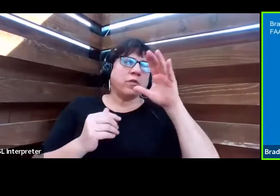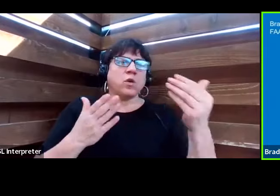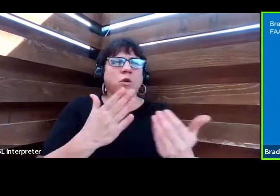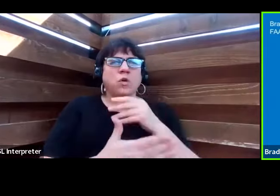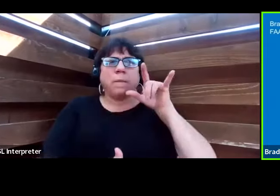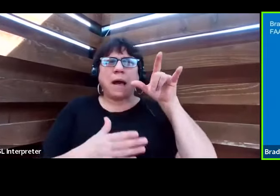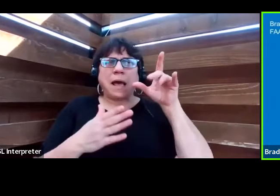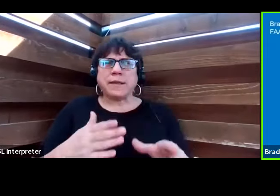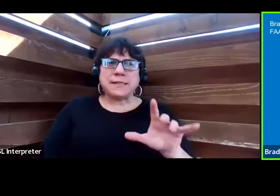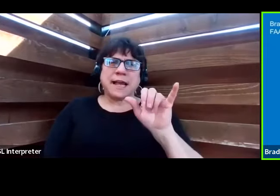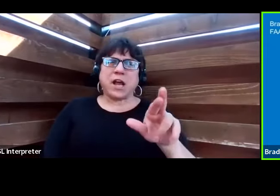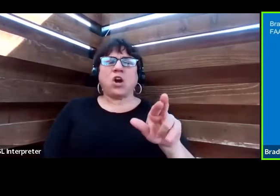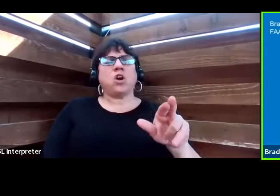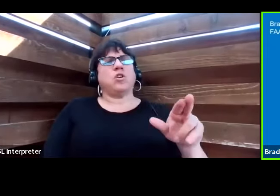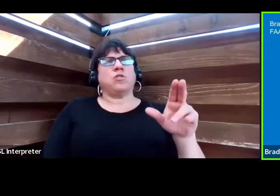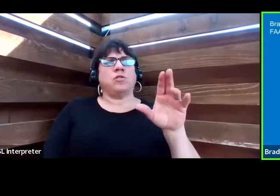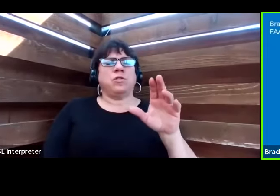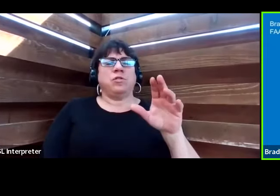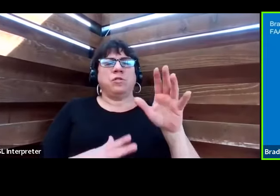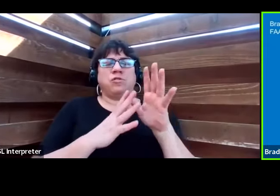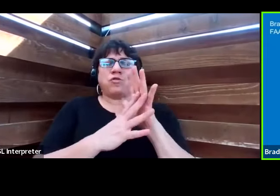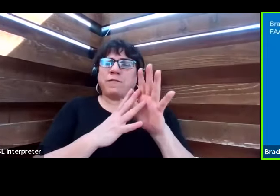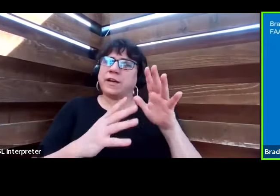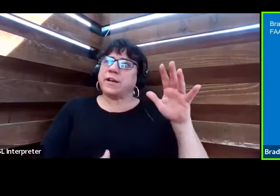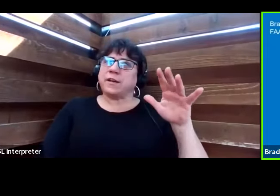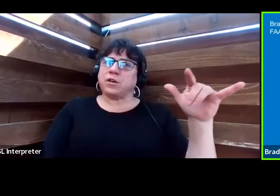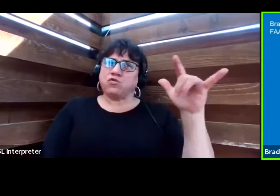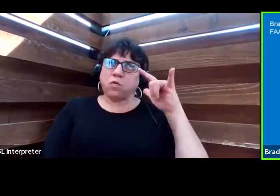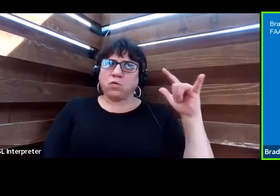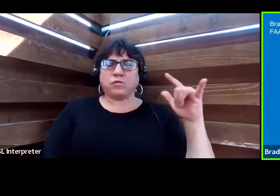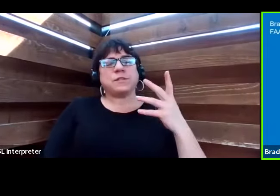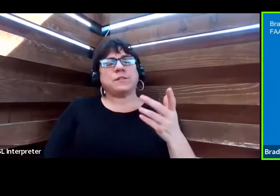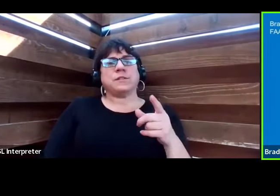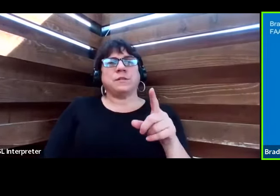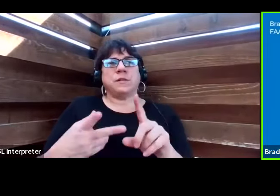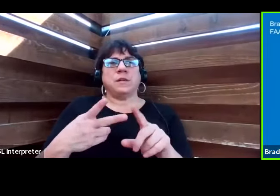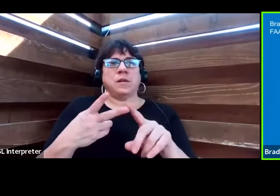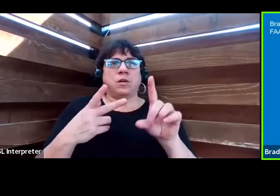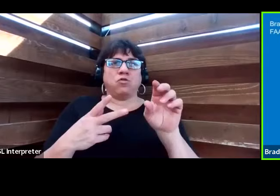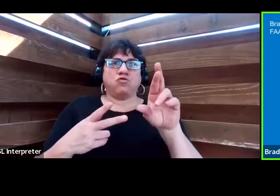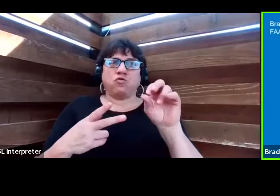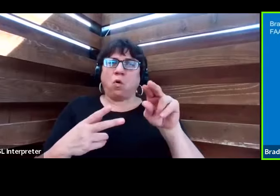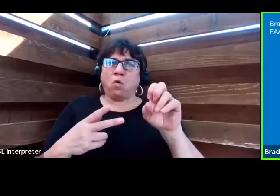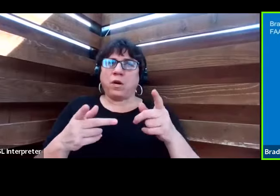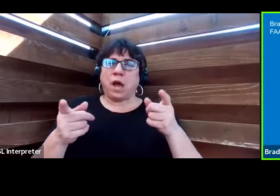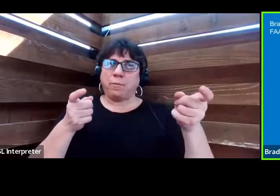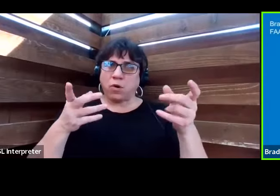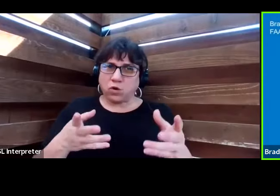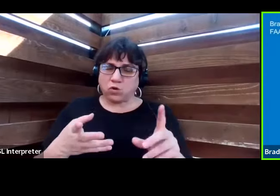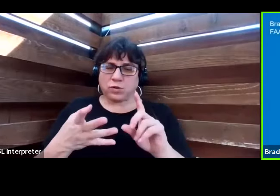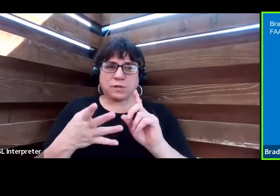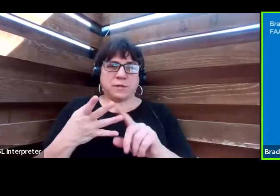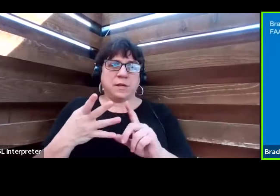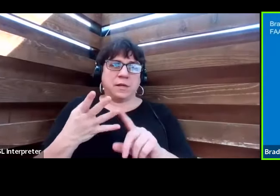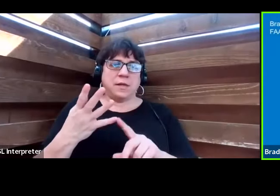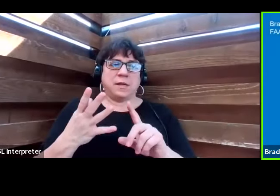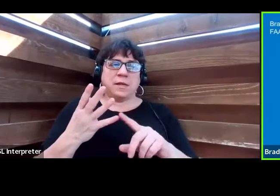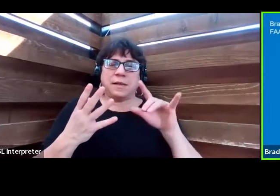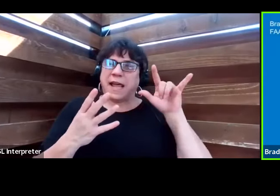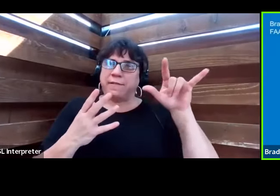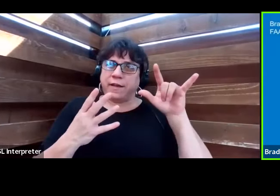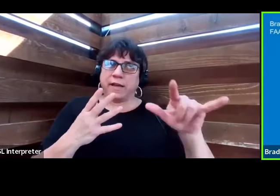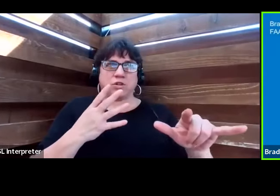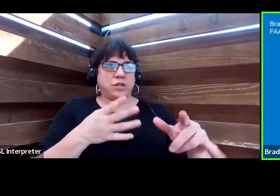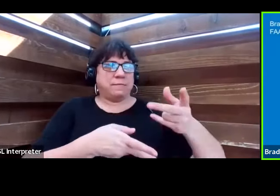traffic controllers, drone operators, aerospace engineers, and aviation maintenance technicians.